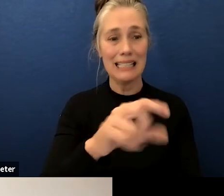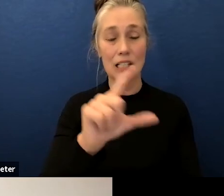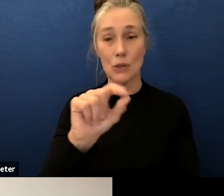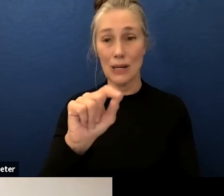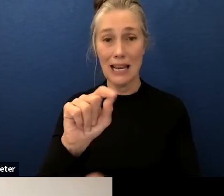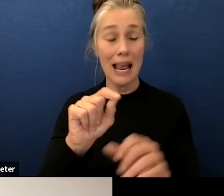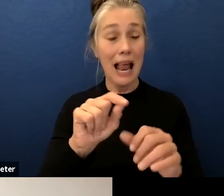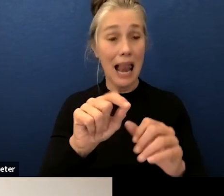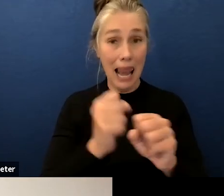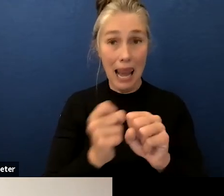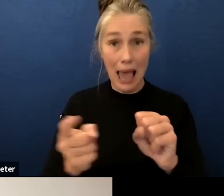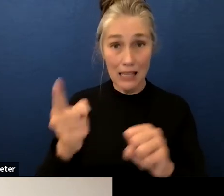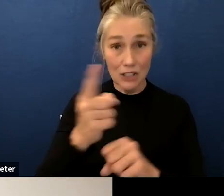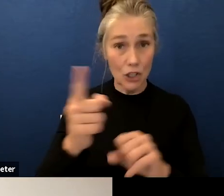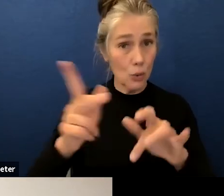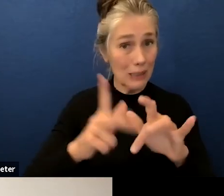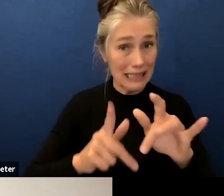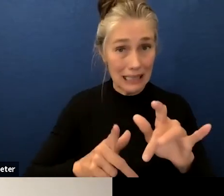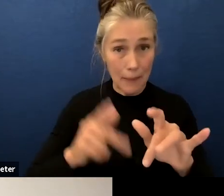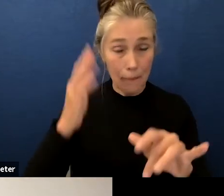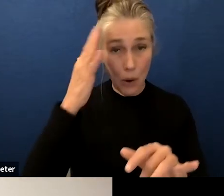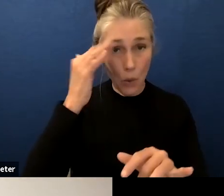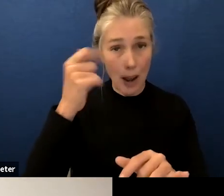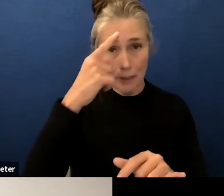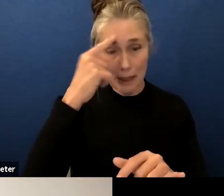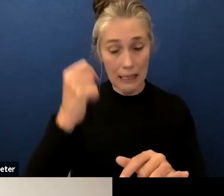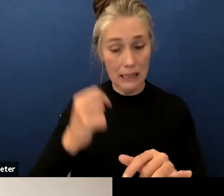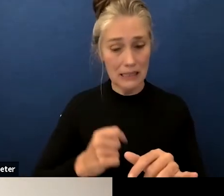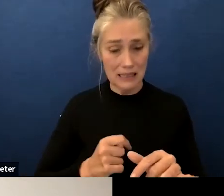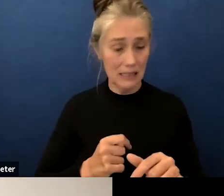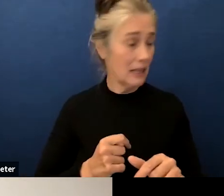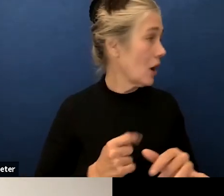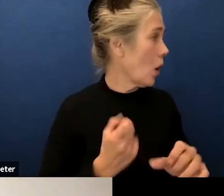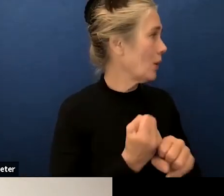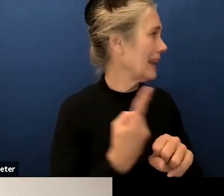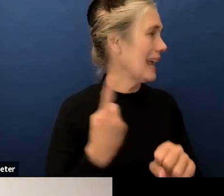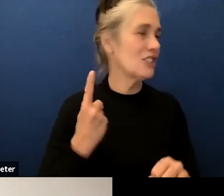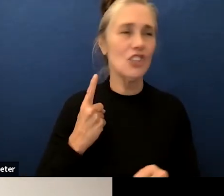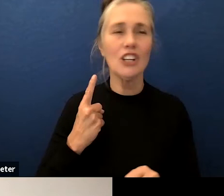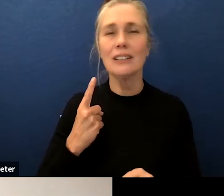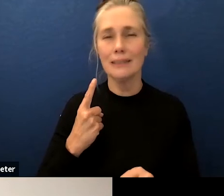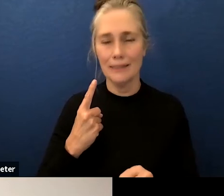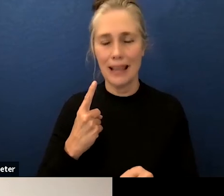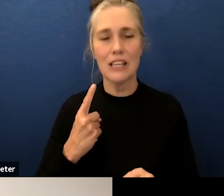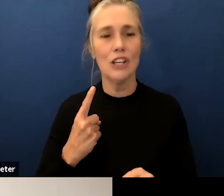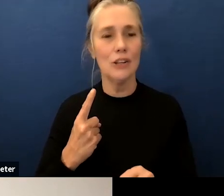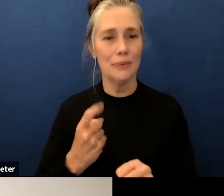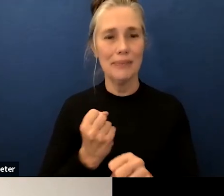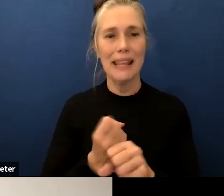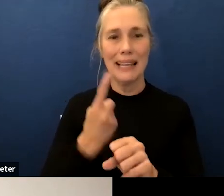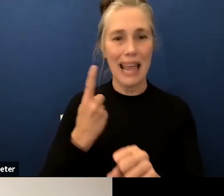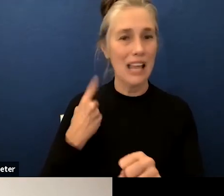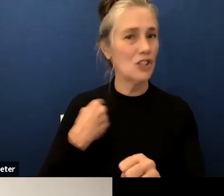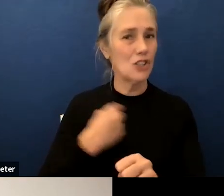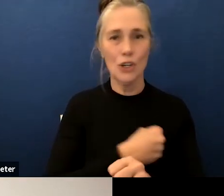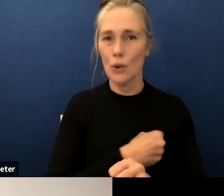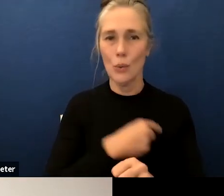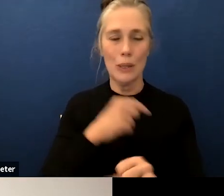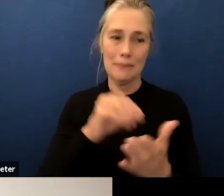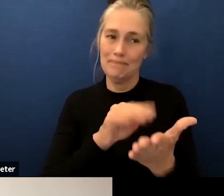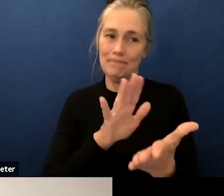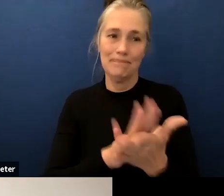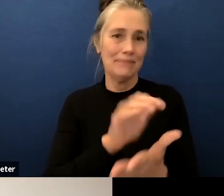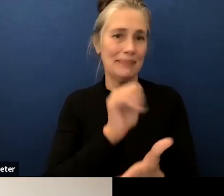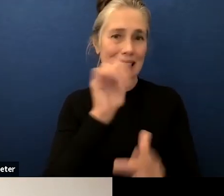last year because attendance was measured differently during distance learning and so uh